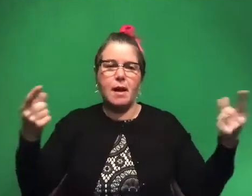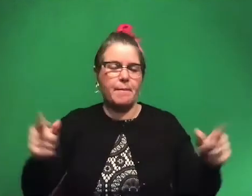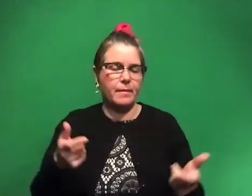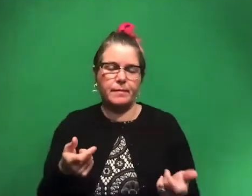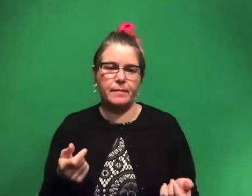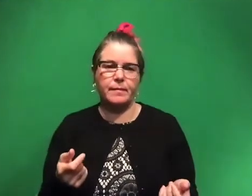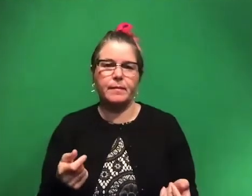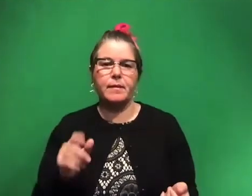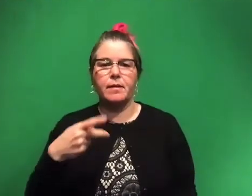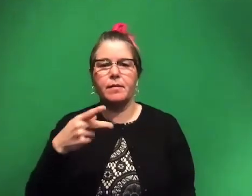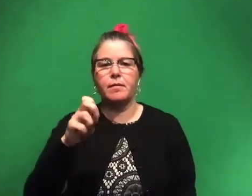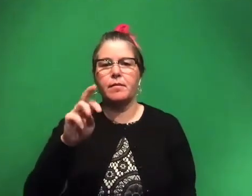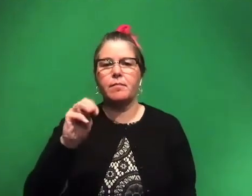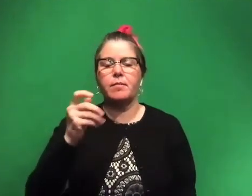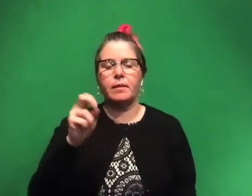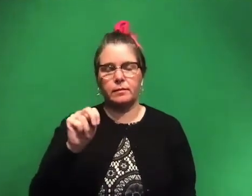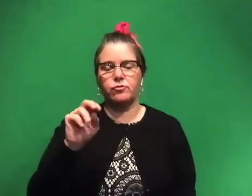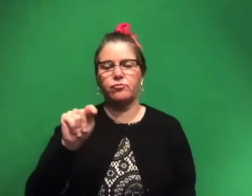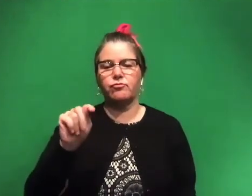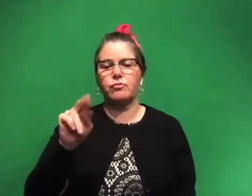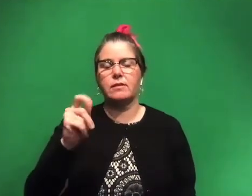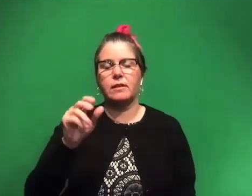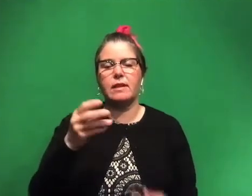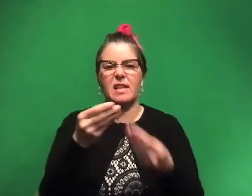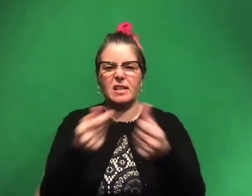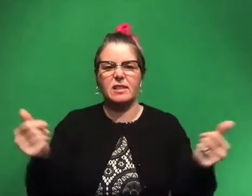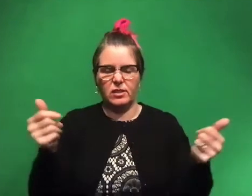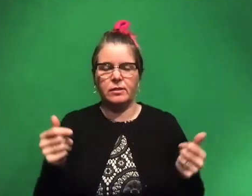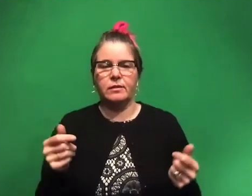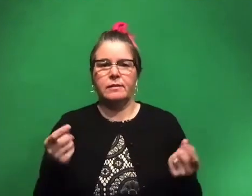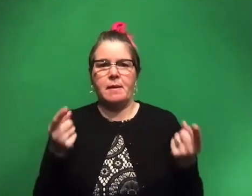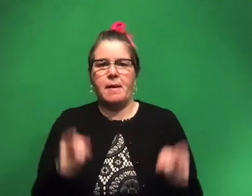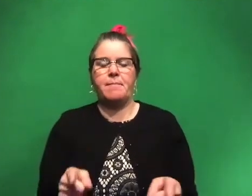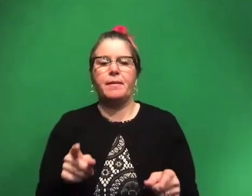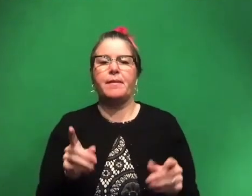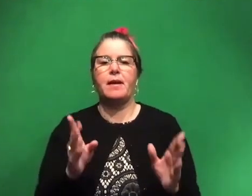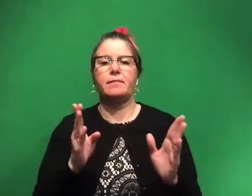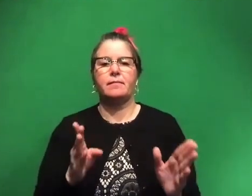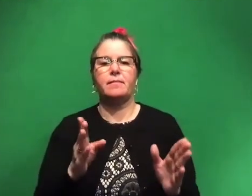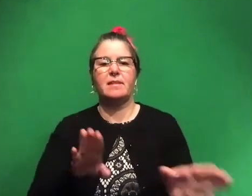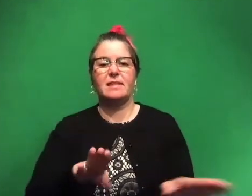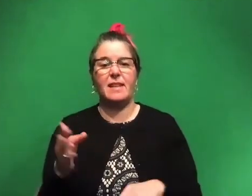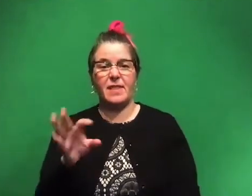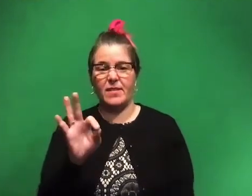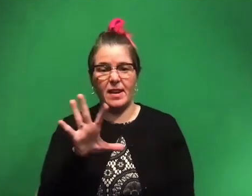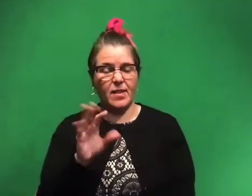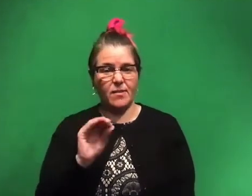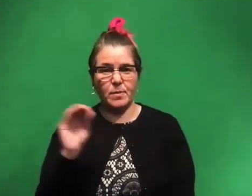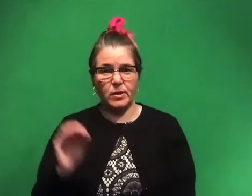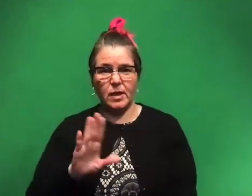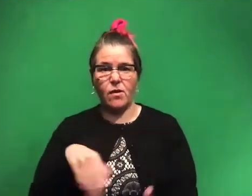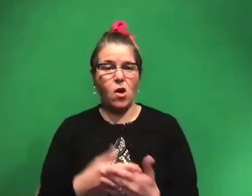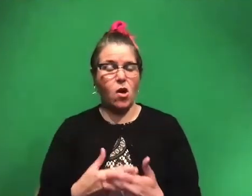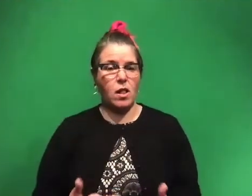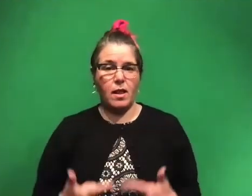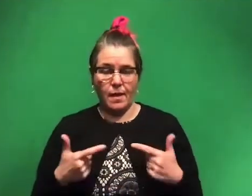the Permian Triassic extinction. And that is kind of the mark of the death of maybe 95% of all life